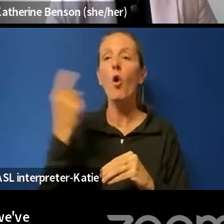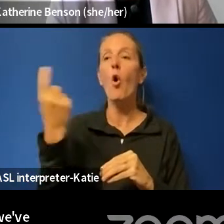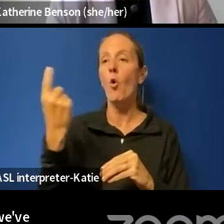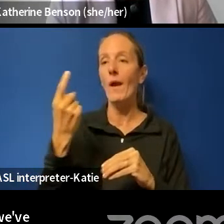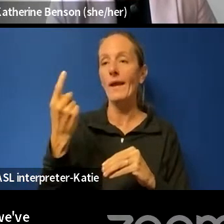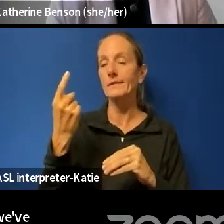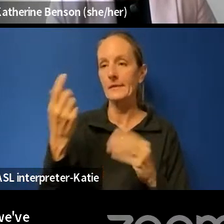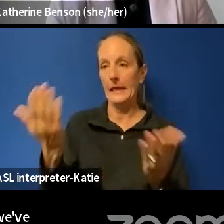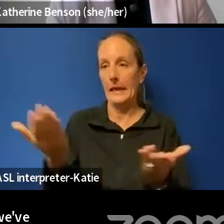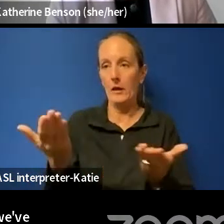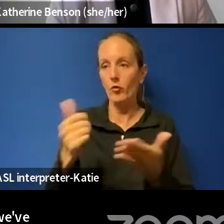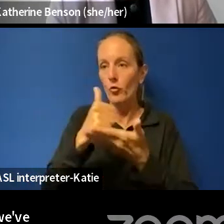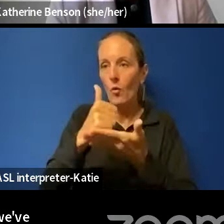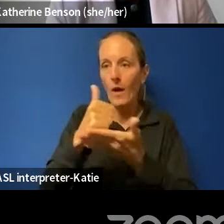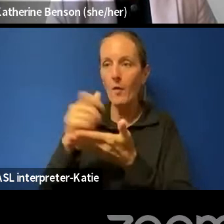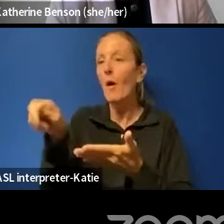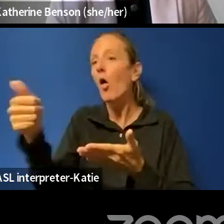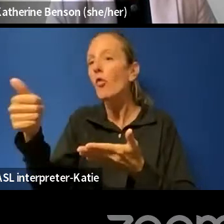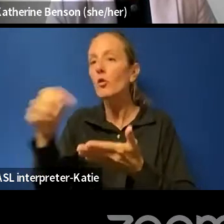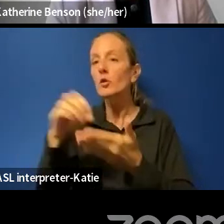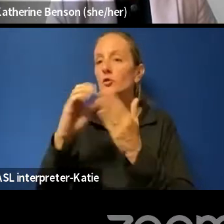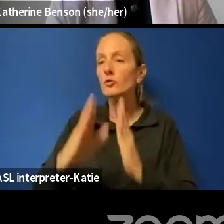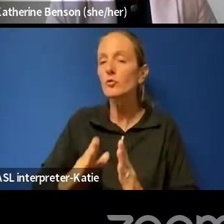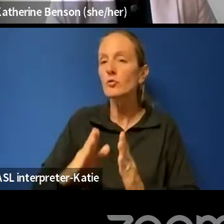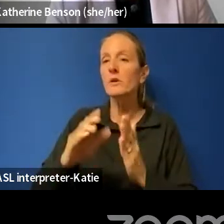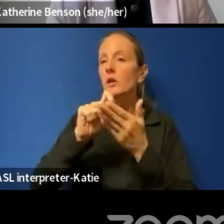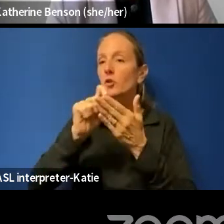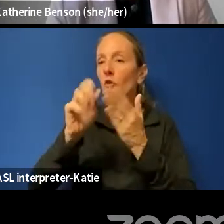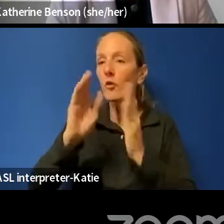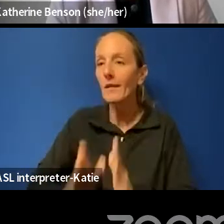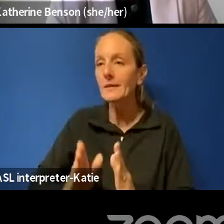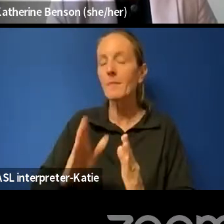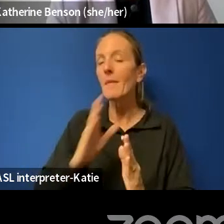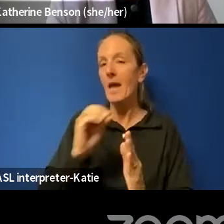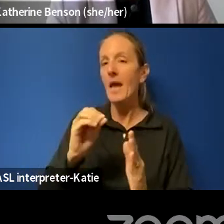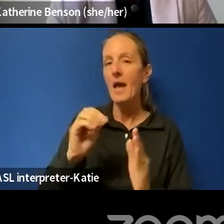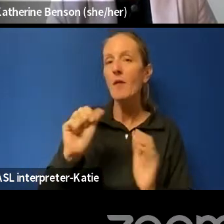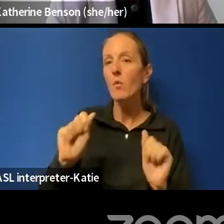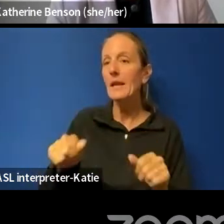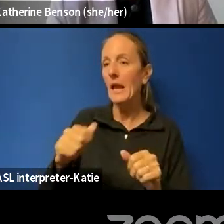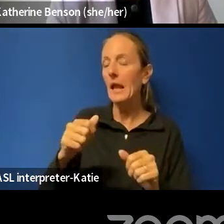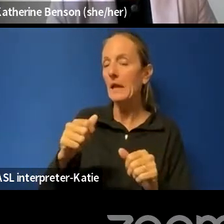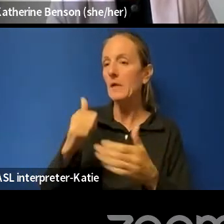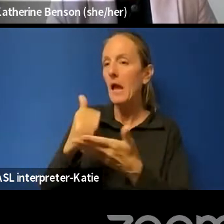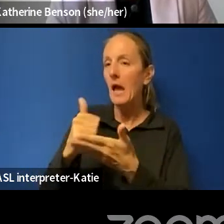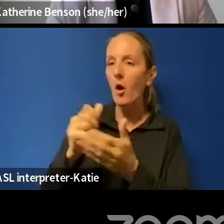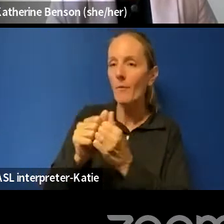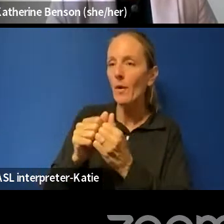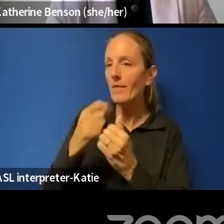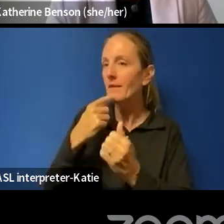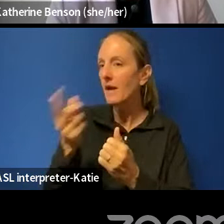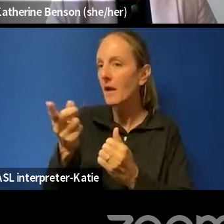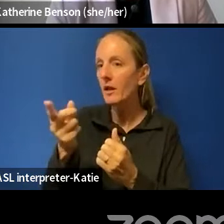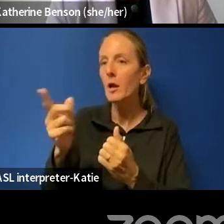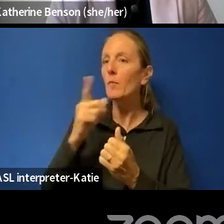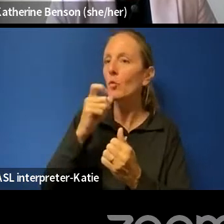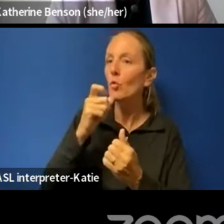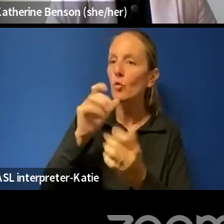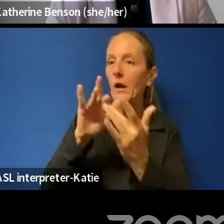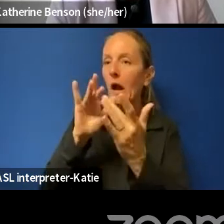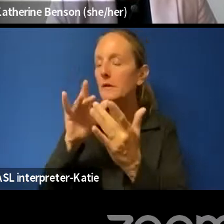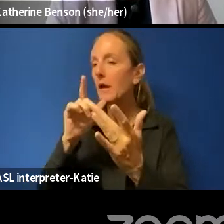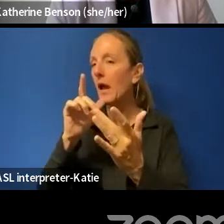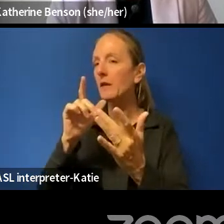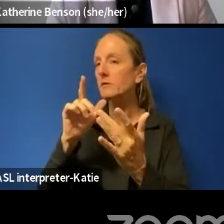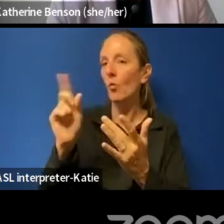journalists and initially we're able, we're able to point them in the right direction, uh, as that's how we ended up with some other, uh, other connections as well that were able to help us out